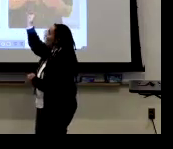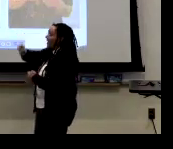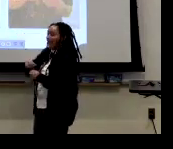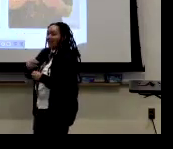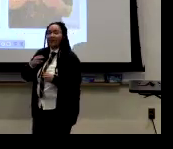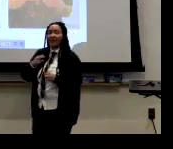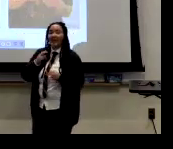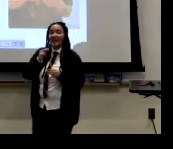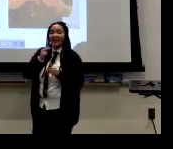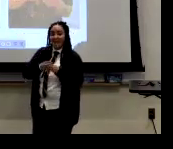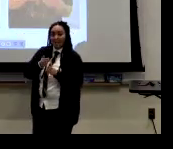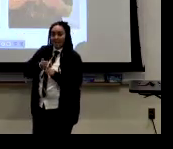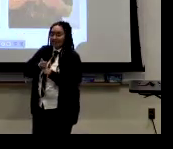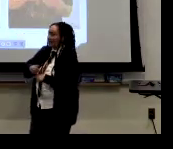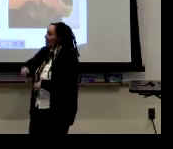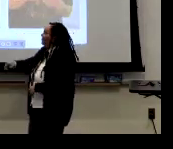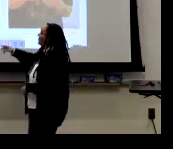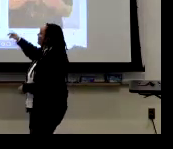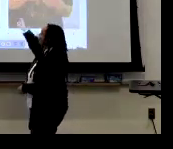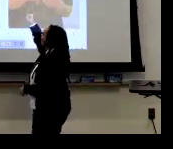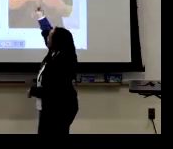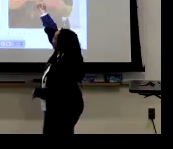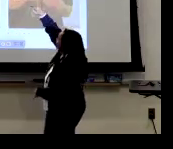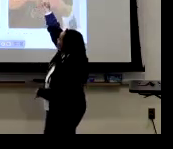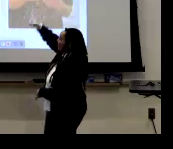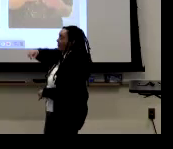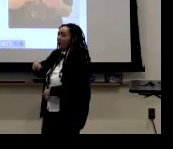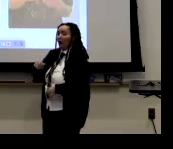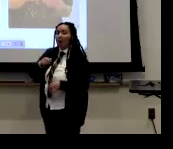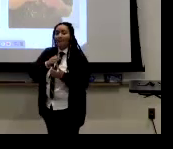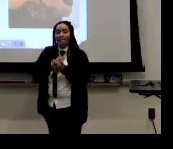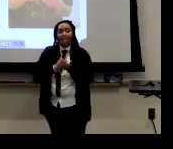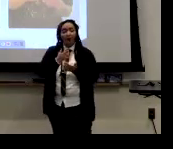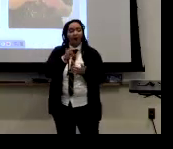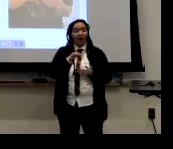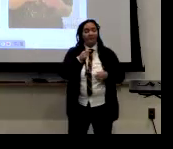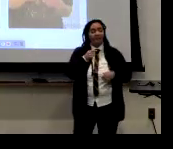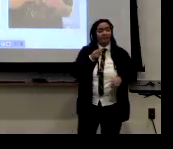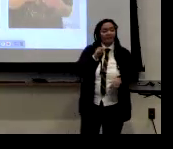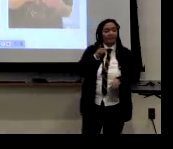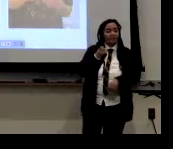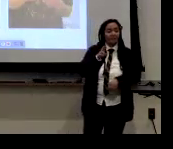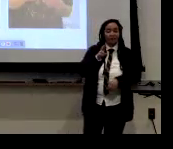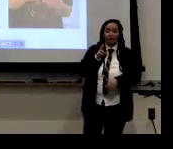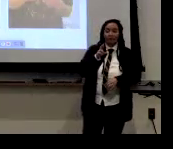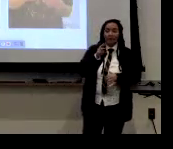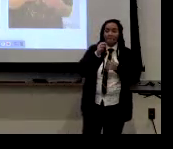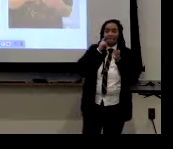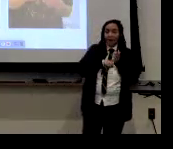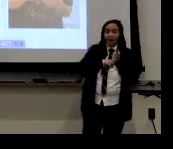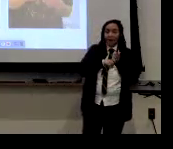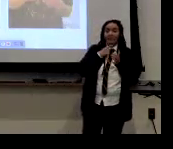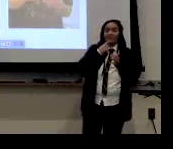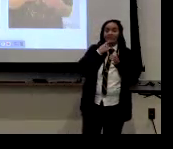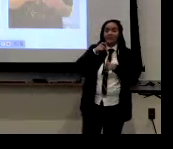So for this specific, um, variation, this is another gender marking